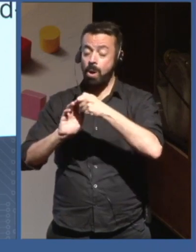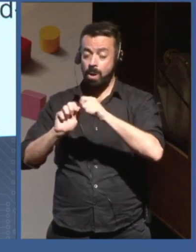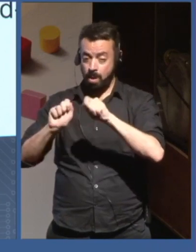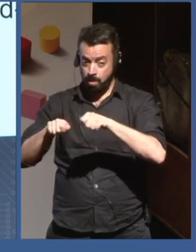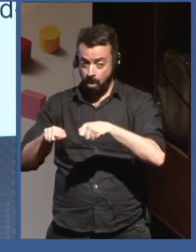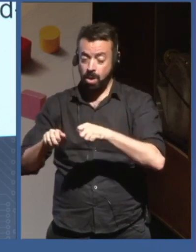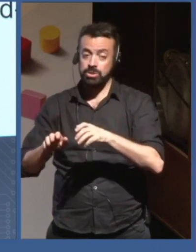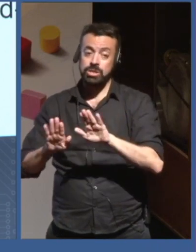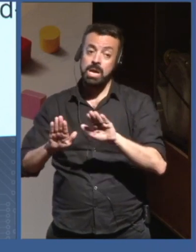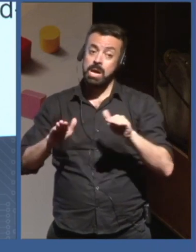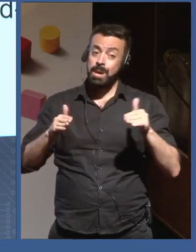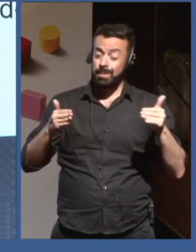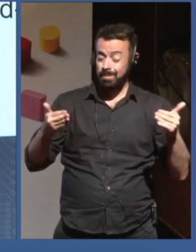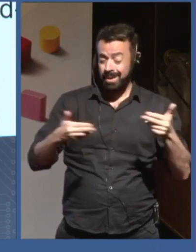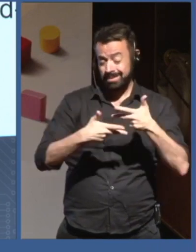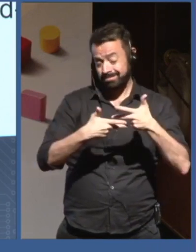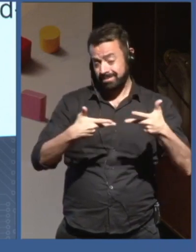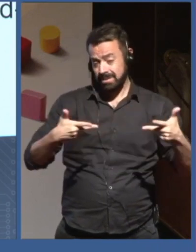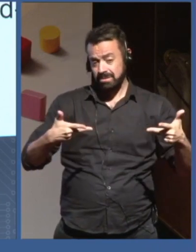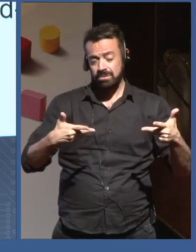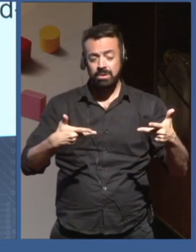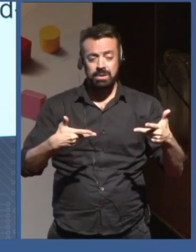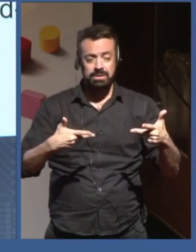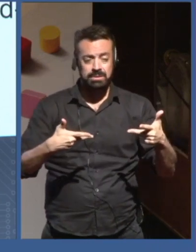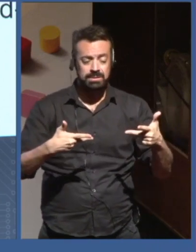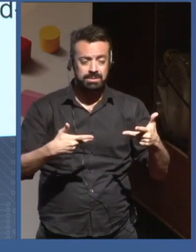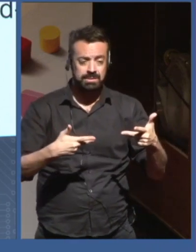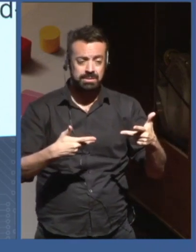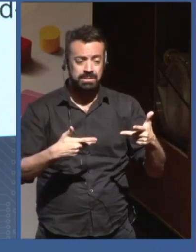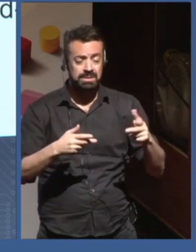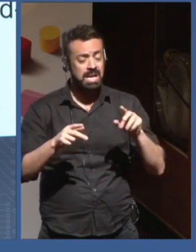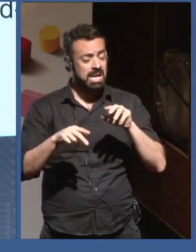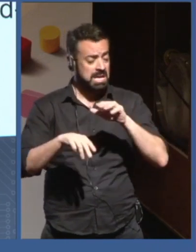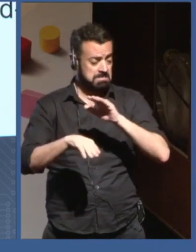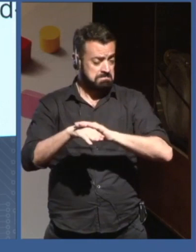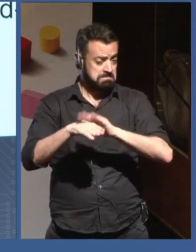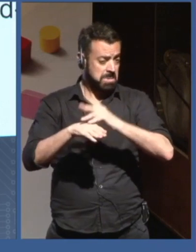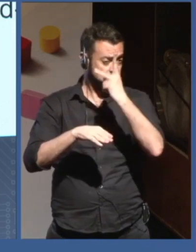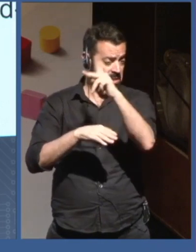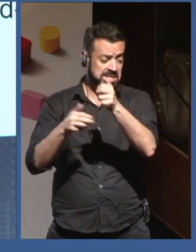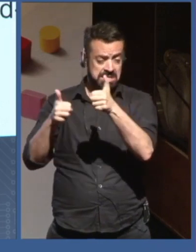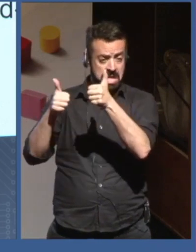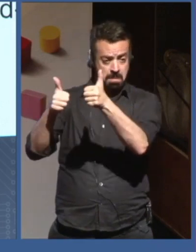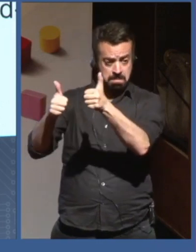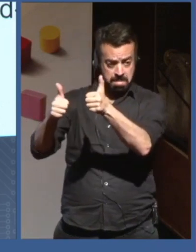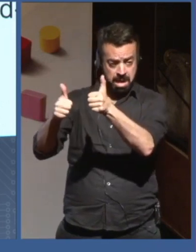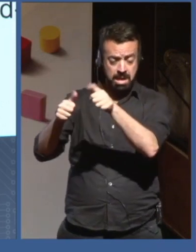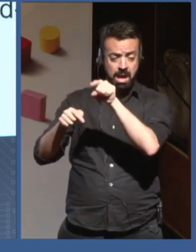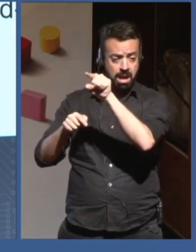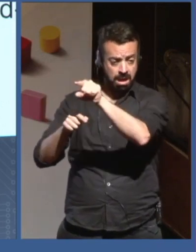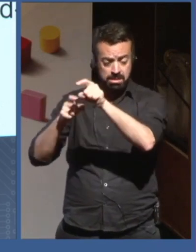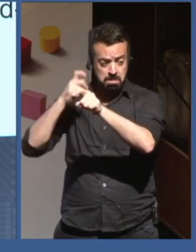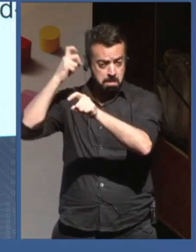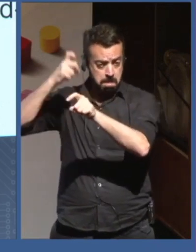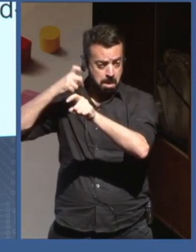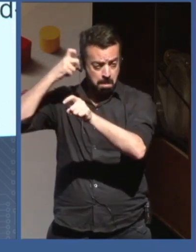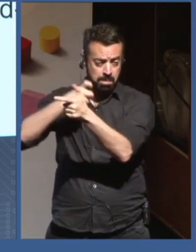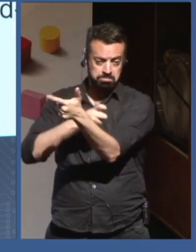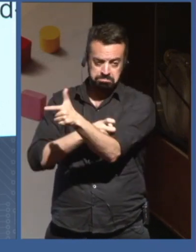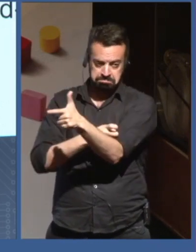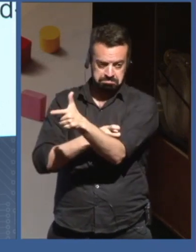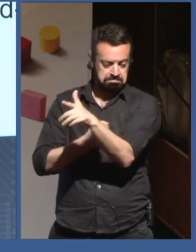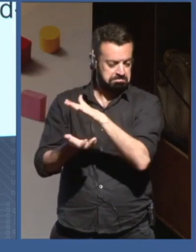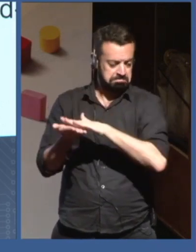things are doing, going well, going well for them. And so, this would lead to major political disruption,